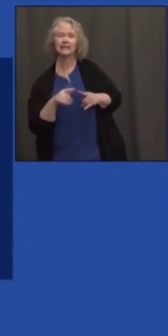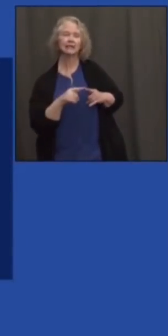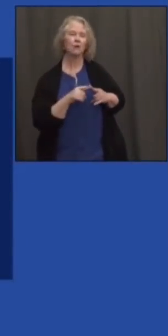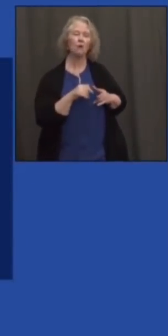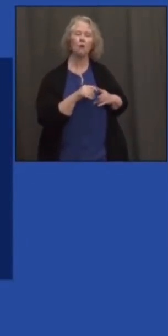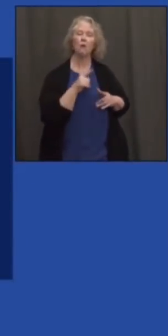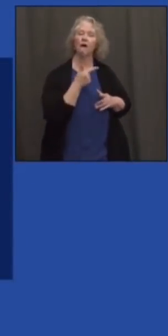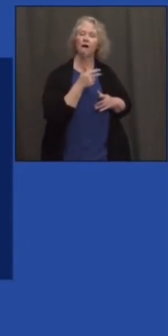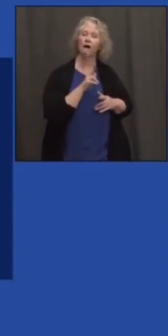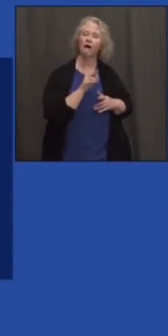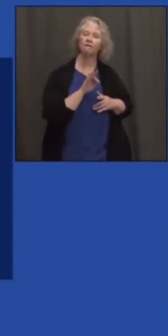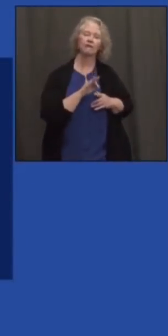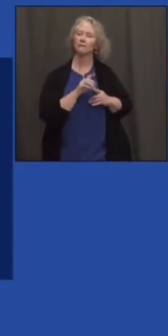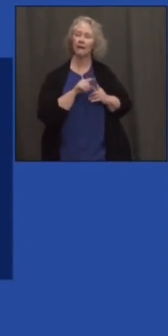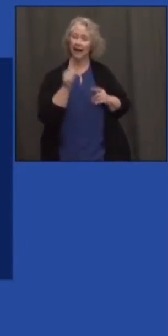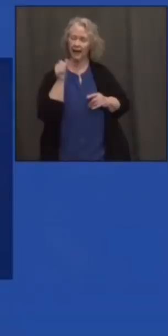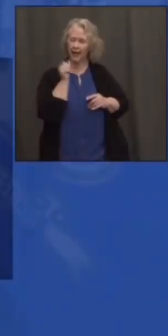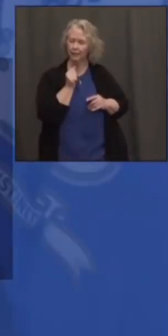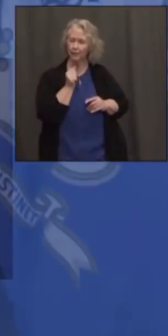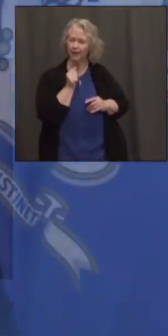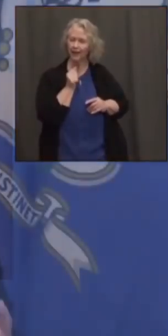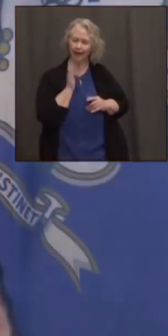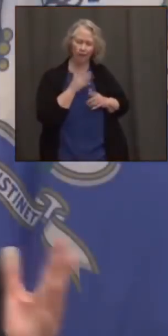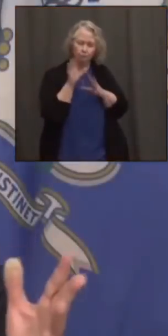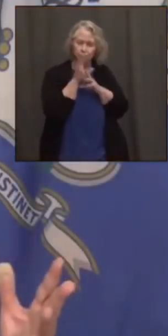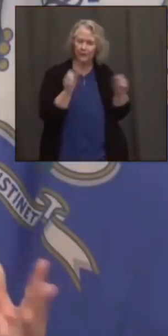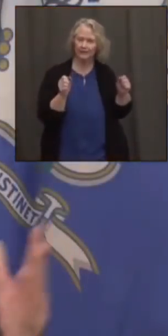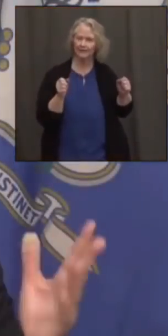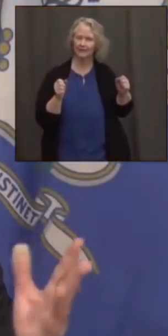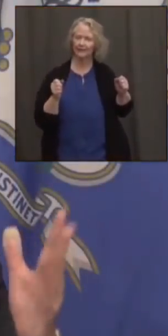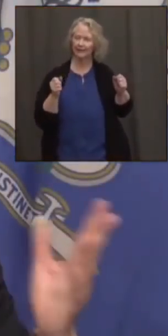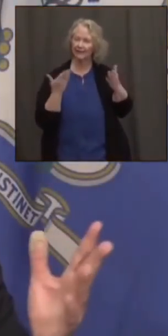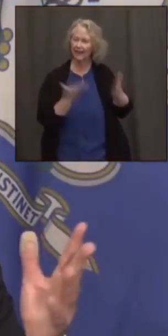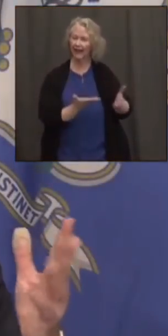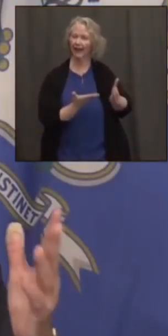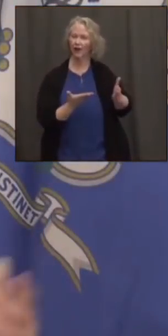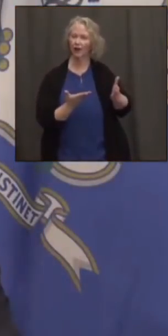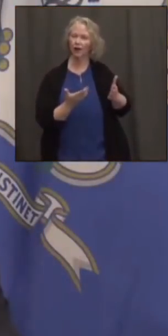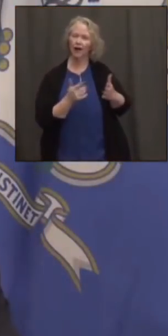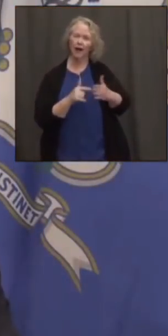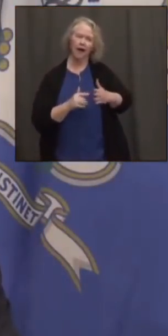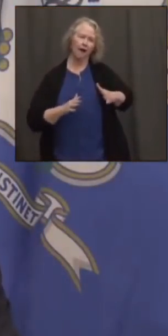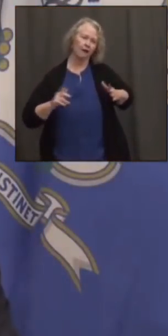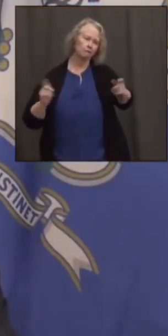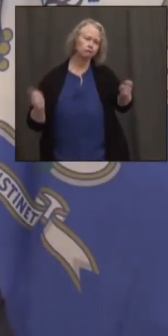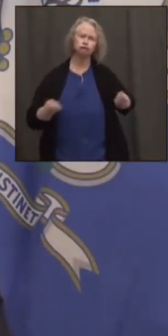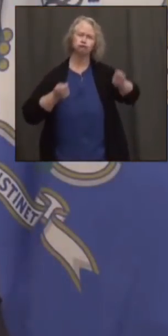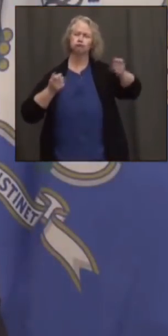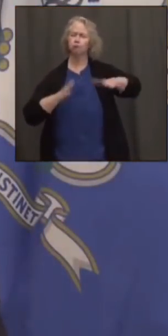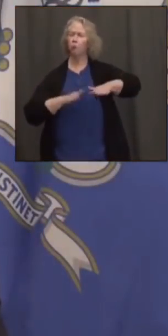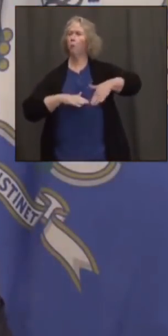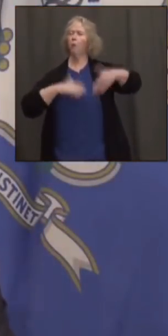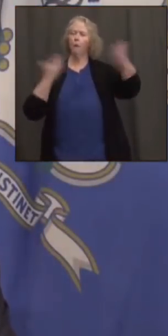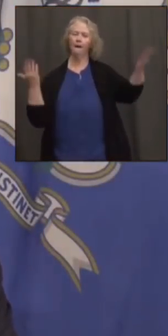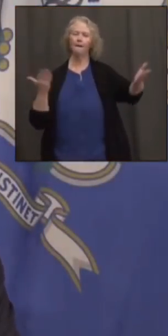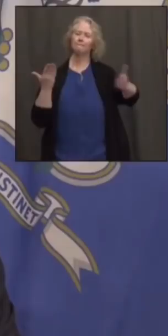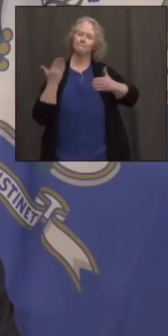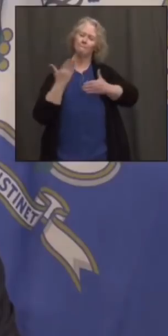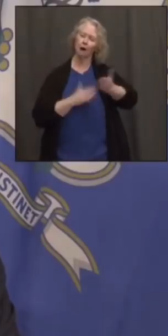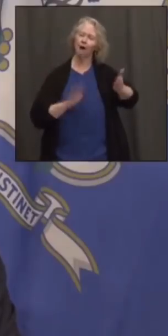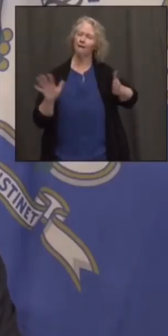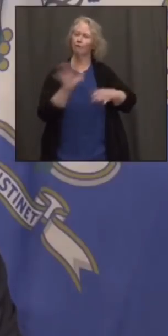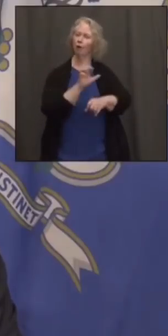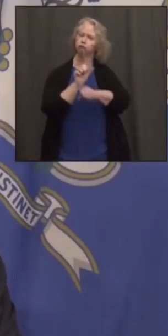yesterday. Yesterday, the President of the United States was there. And again, a ceremonial opening that is part of the rhythm of what